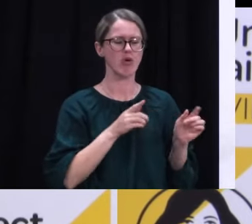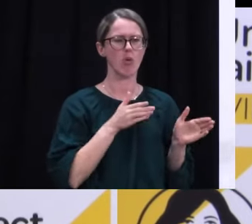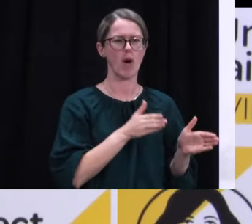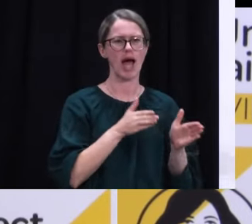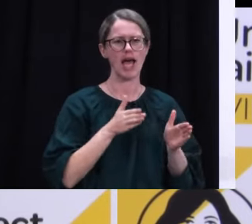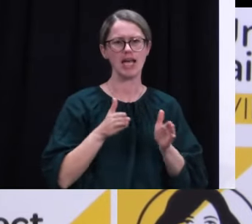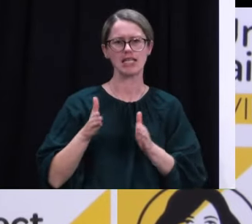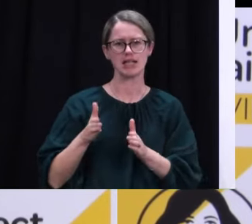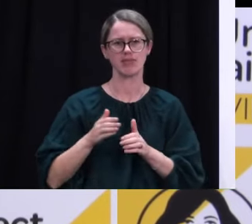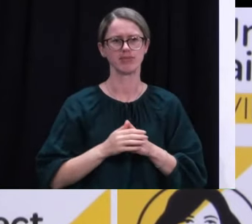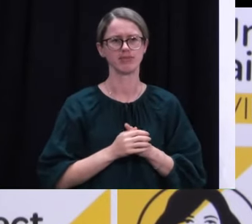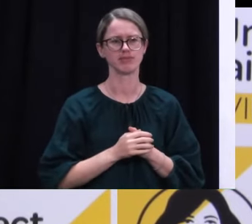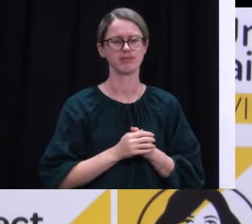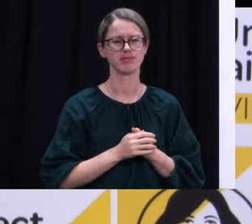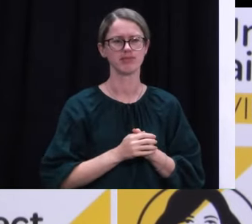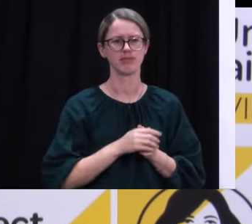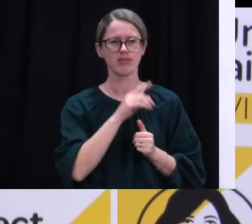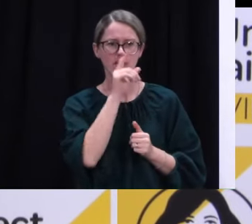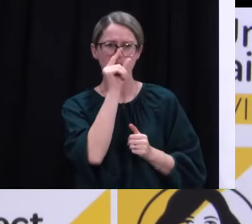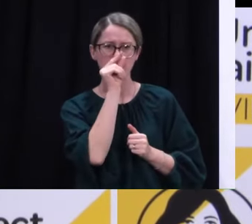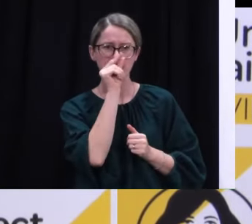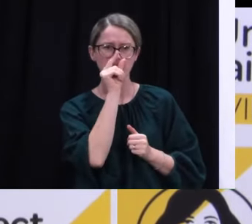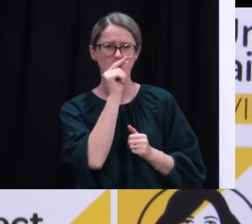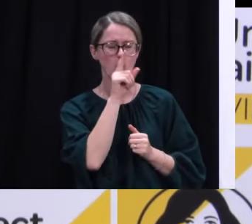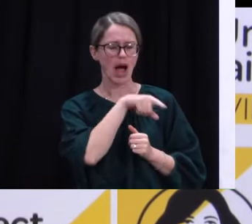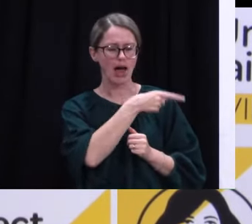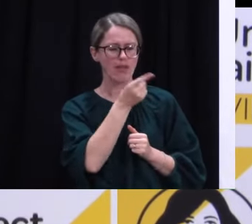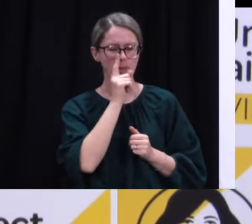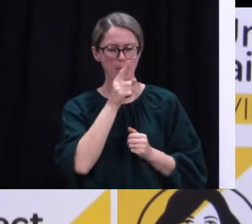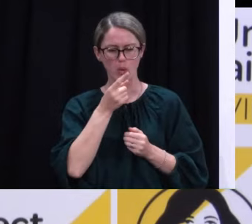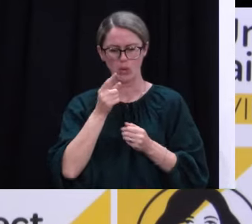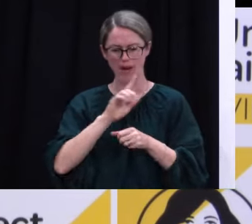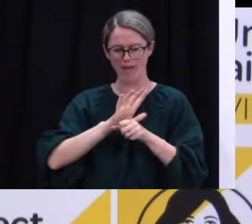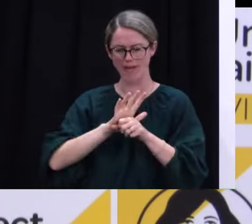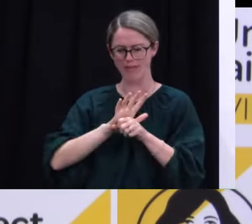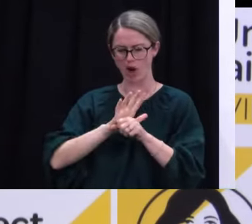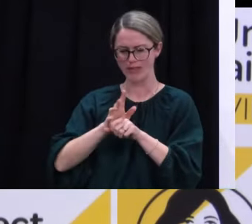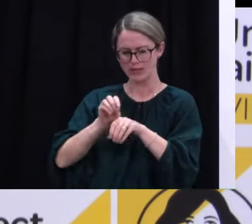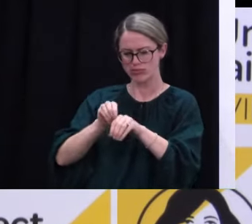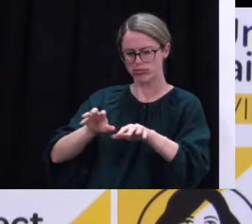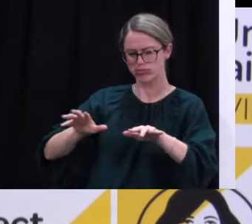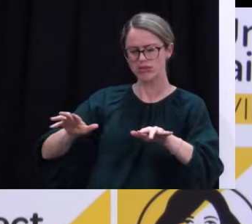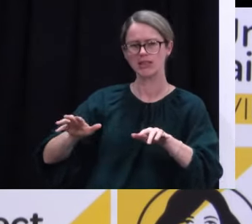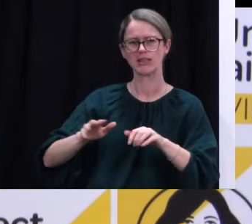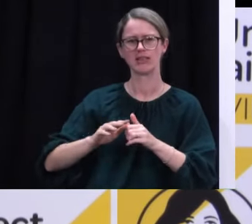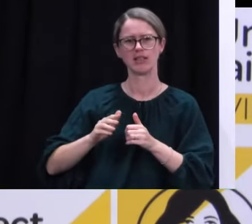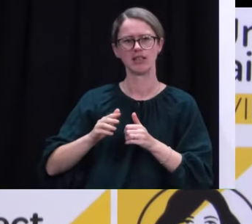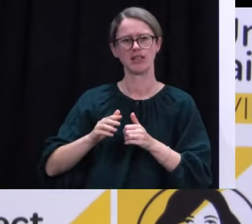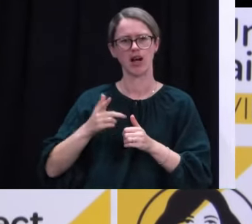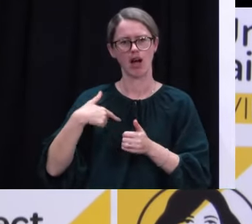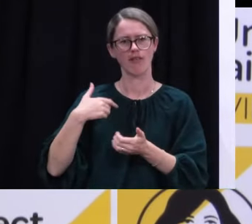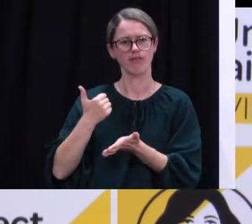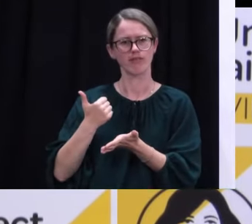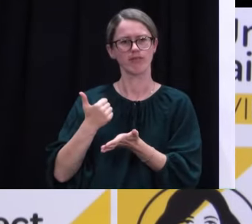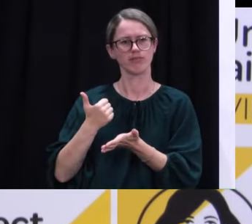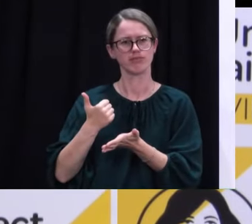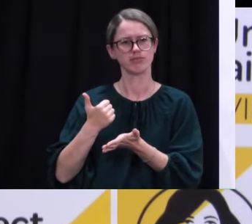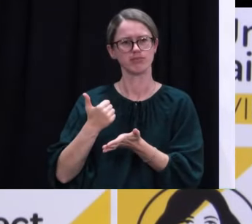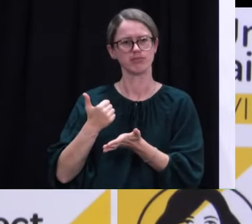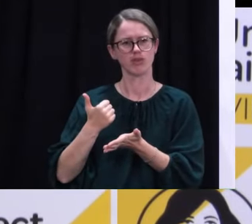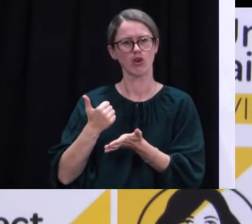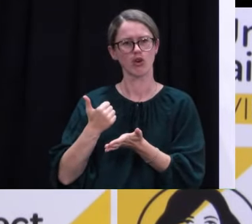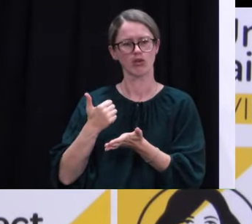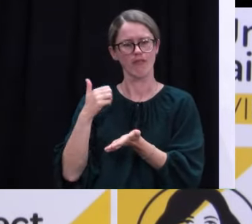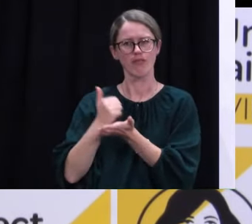terms of the potential for others to be infected, as I said, and I've had confirmation of this from Maji Apa,